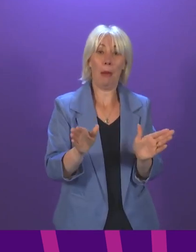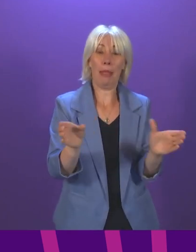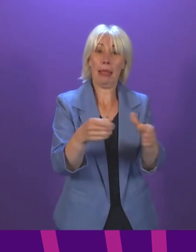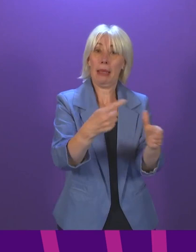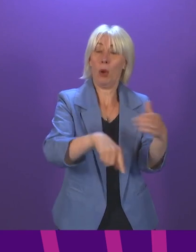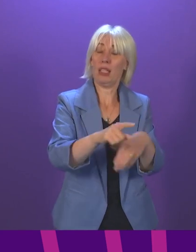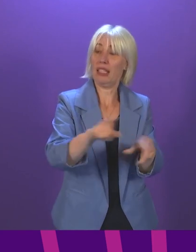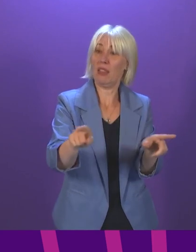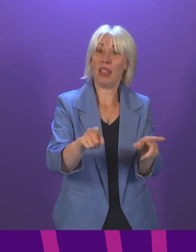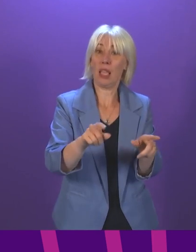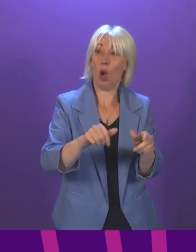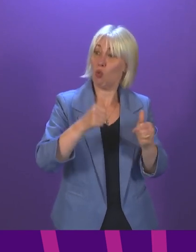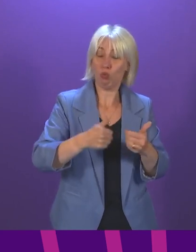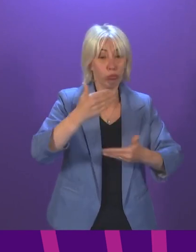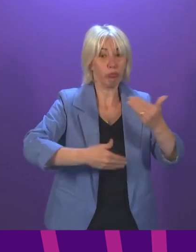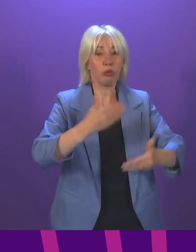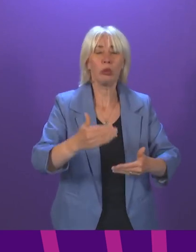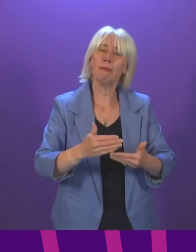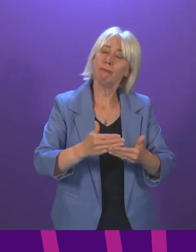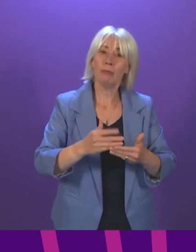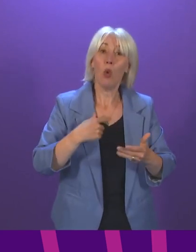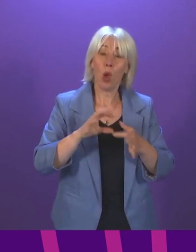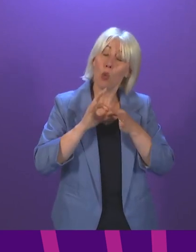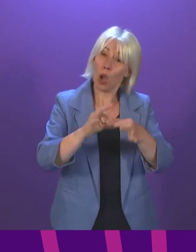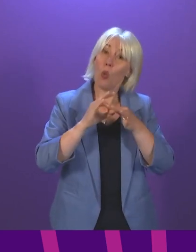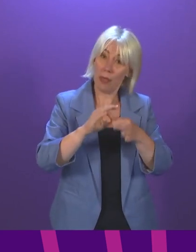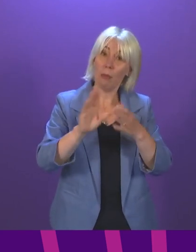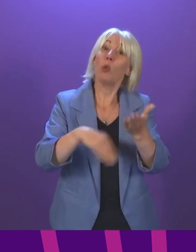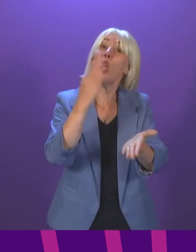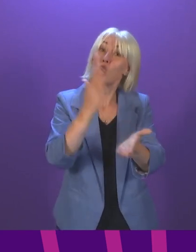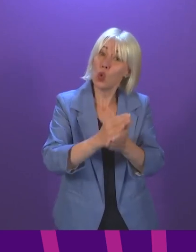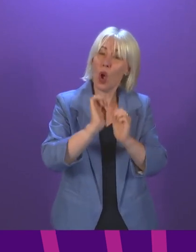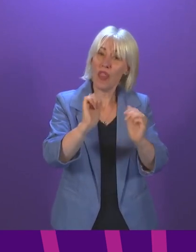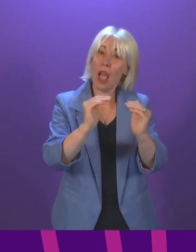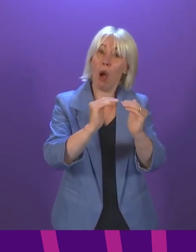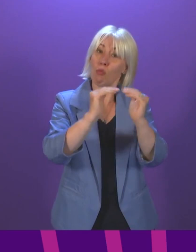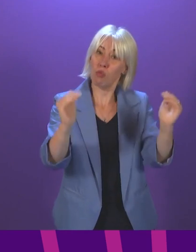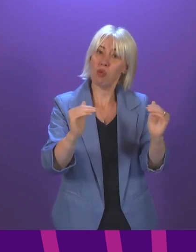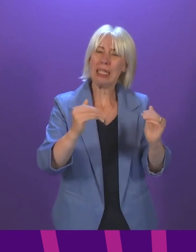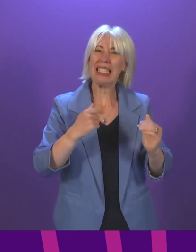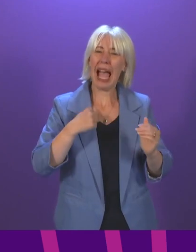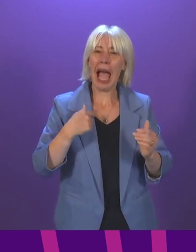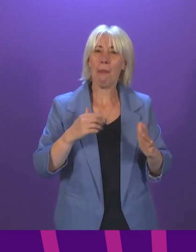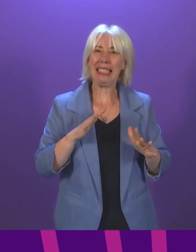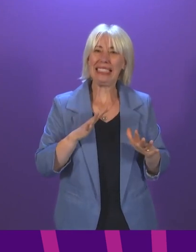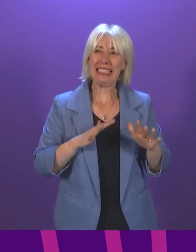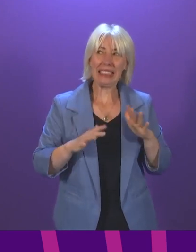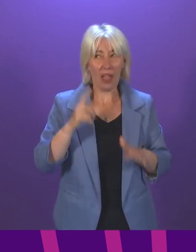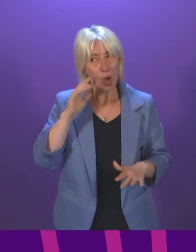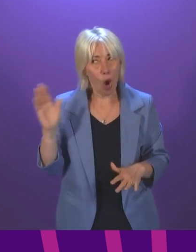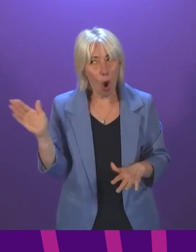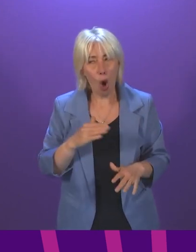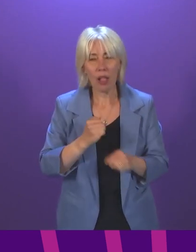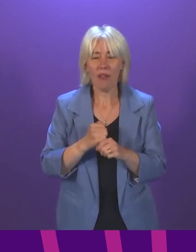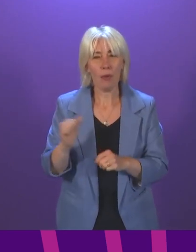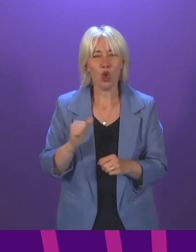of the appropriate steps? We are working with them to ensure that is the case. I think I would hesitate, and I think probably every Government should